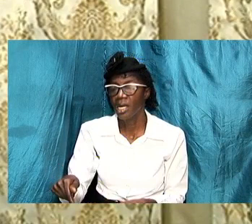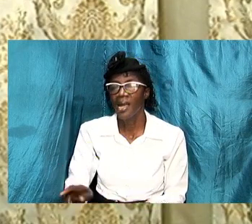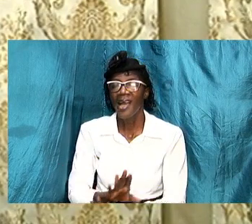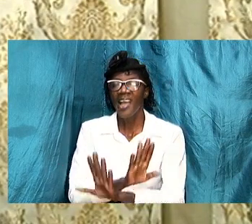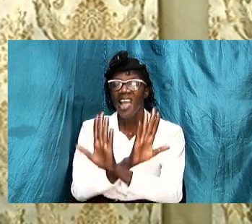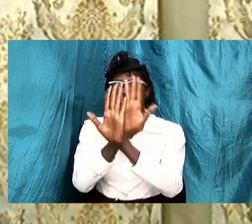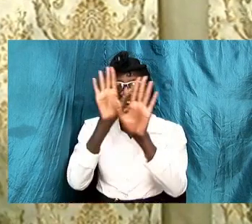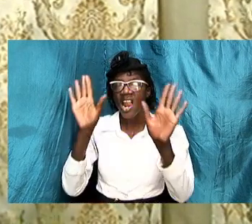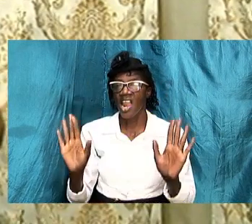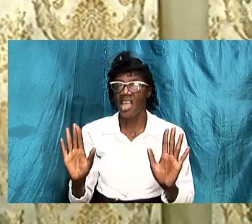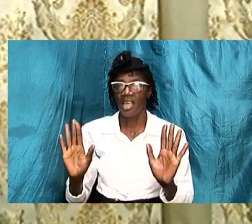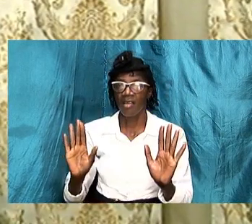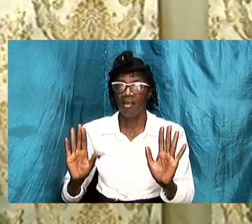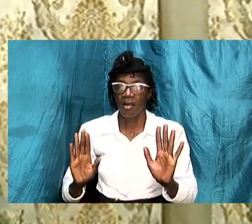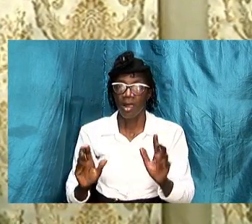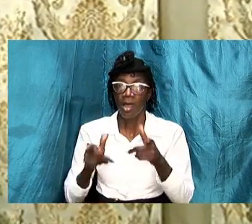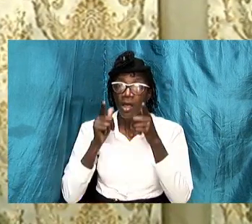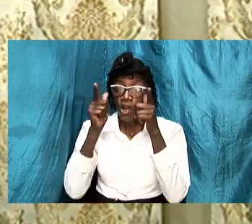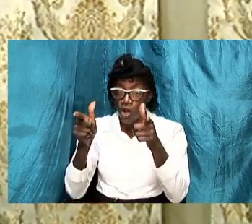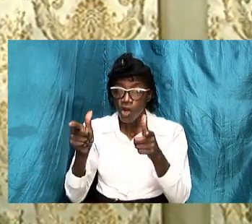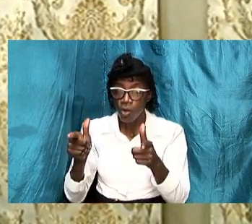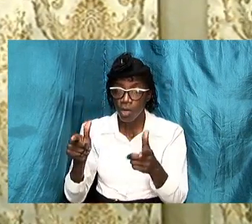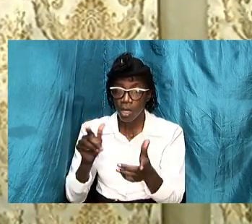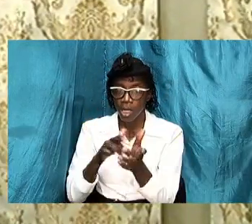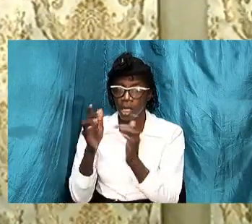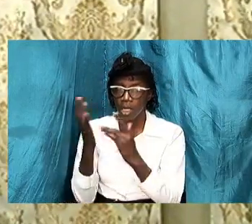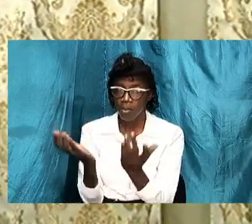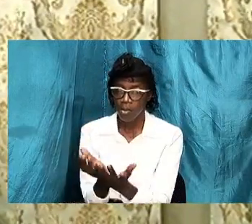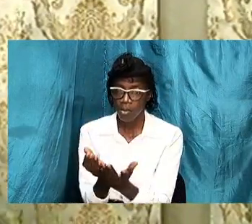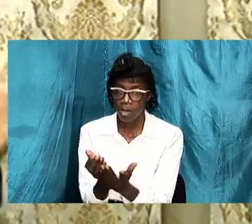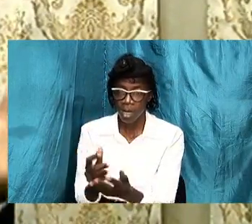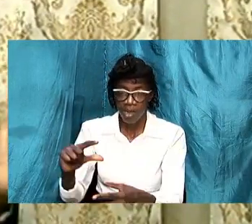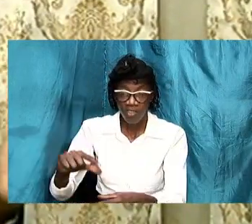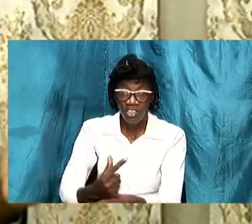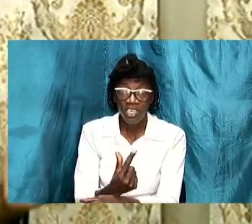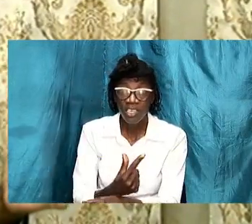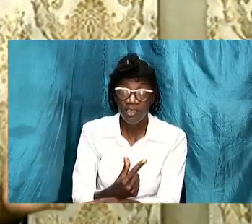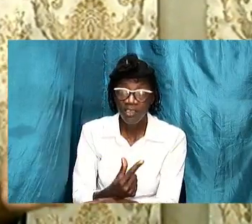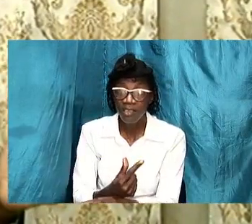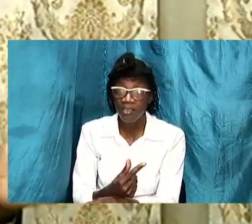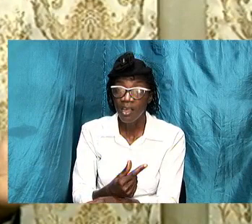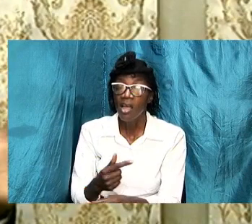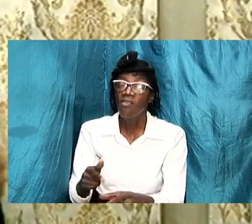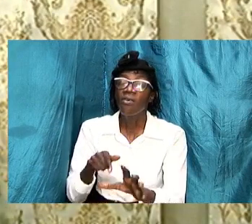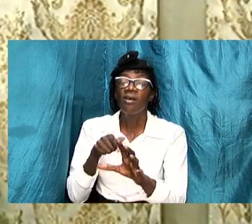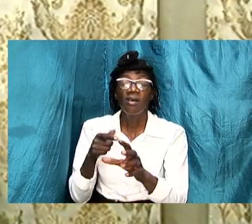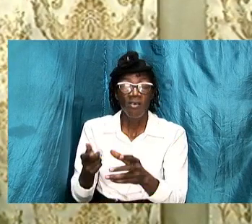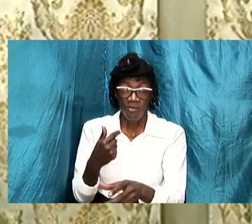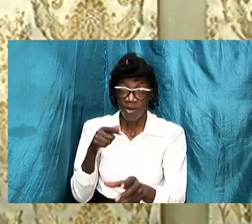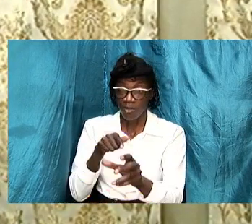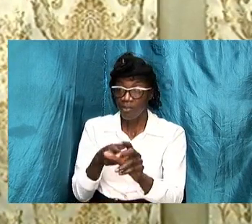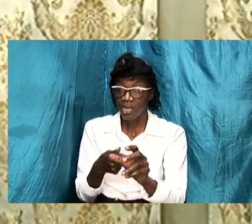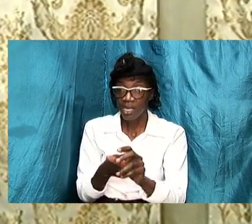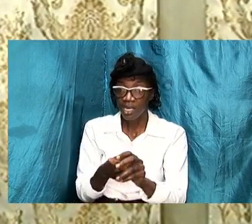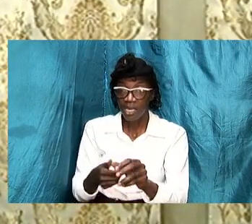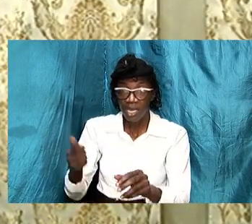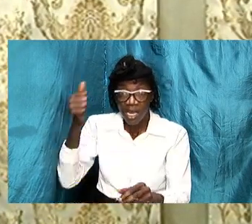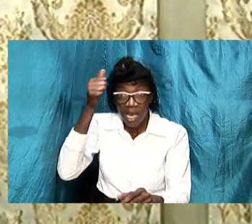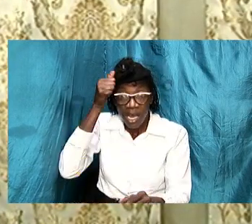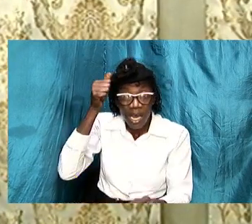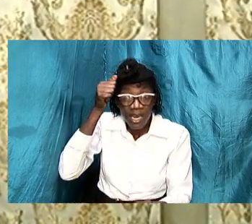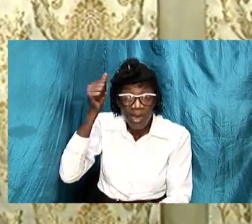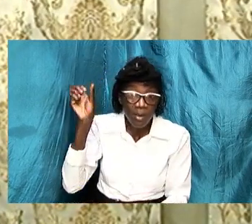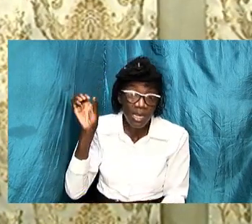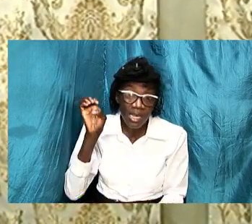clear we have looked in the book of genesis we have gone both from in the beginning with adam and eve we have looked at